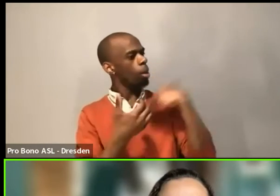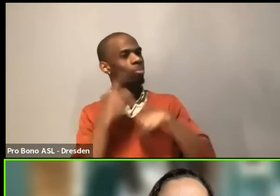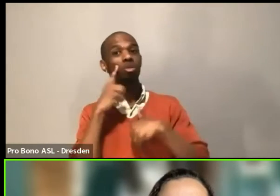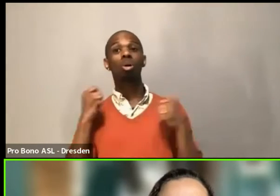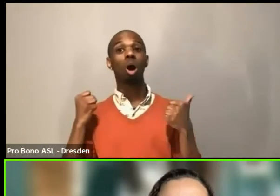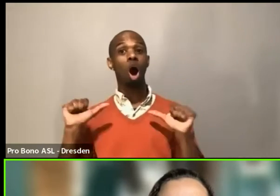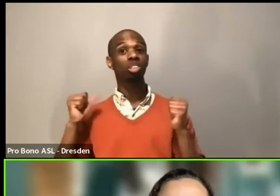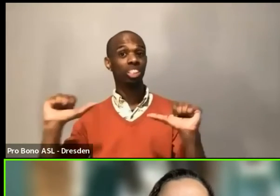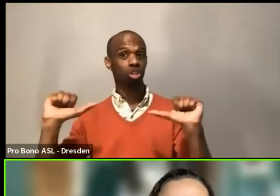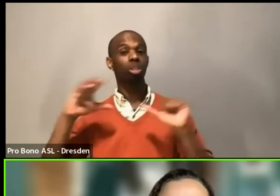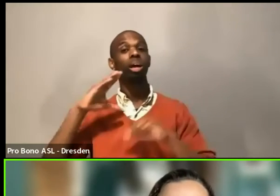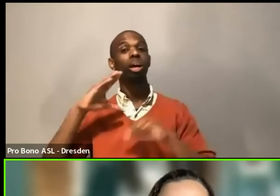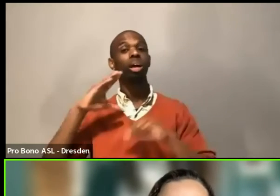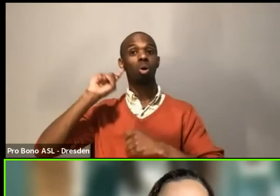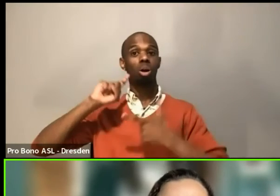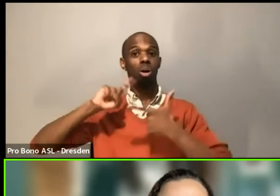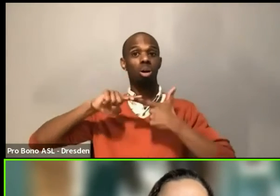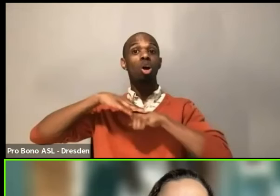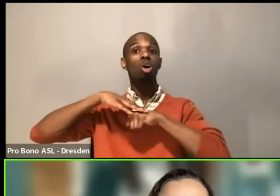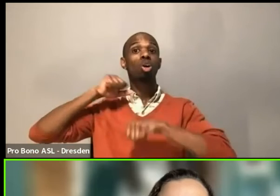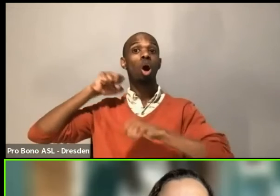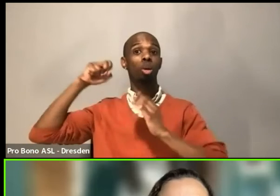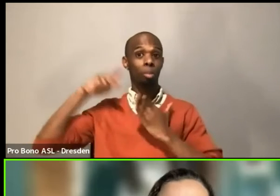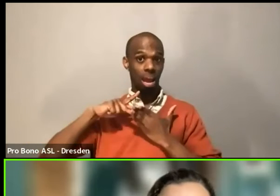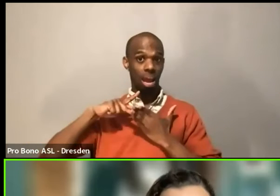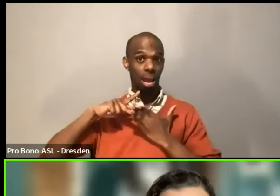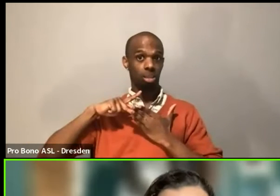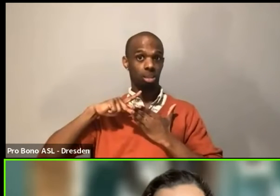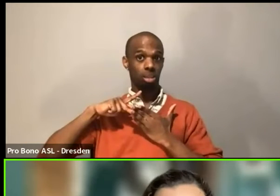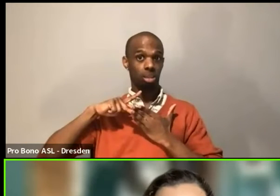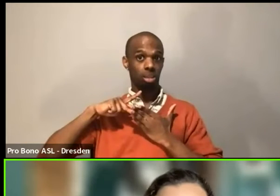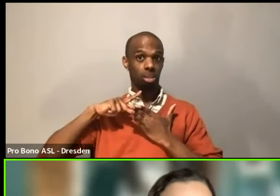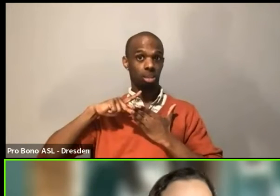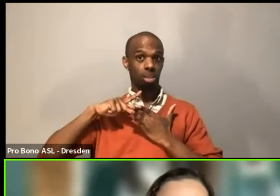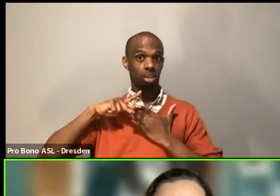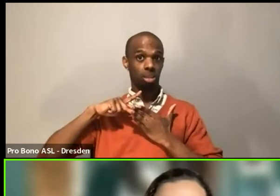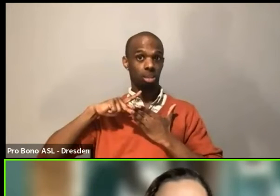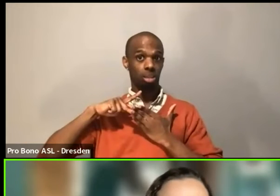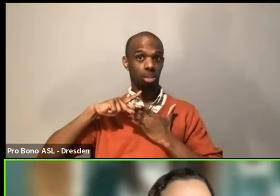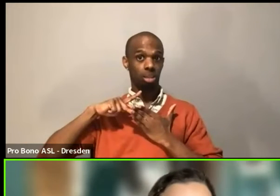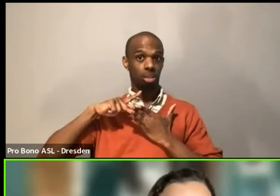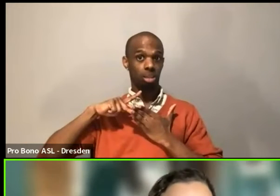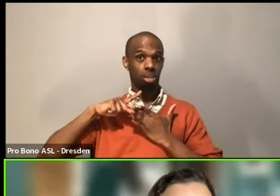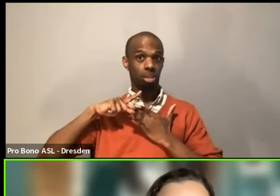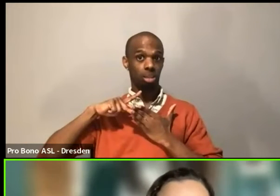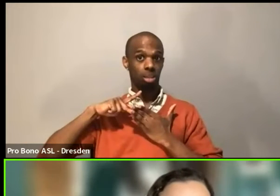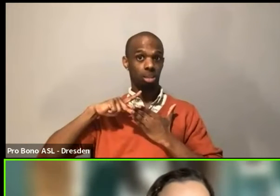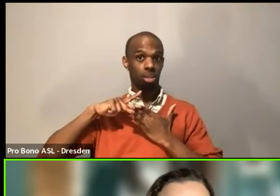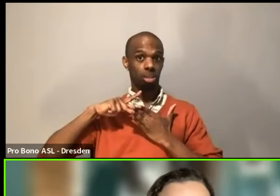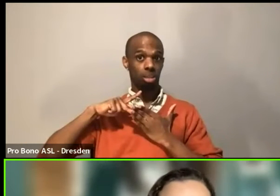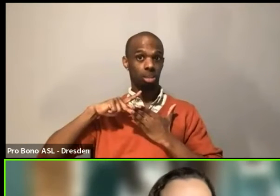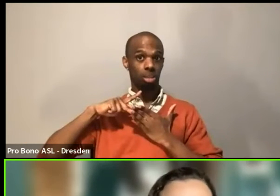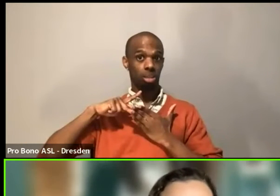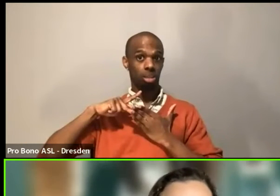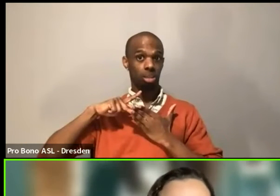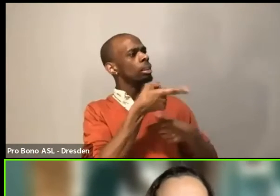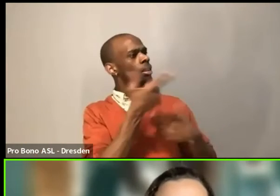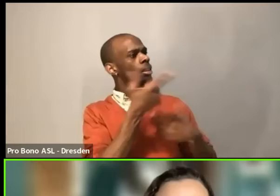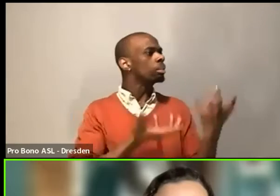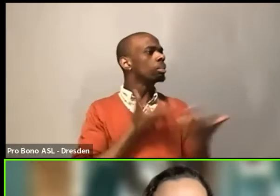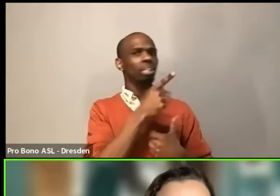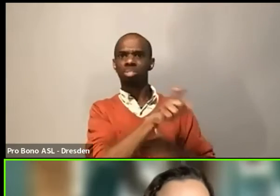and for the people that use the service, was extremely impactful. Like one person who ended up in the show literally said, I